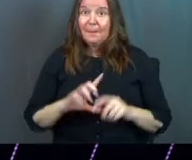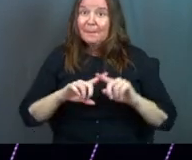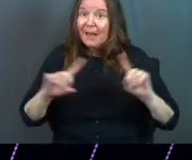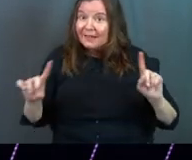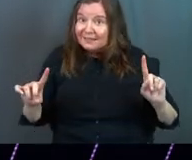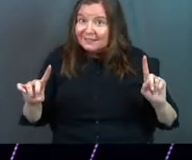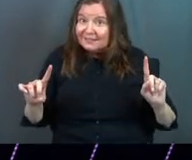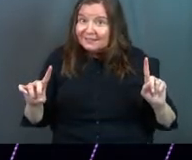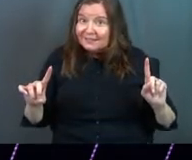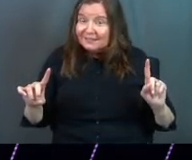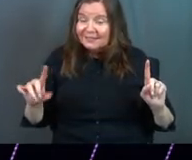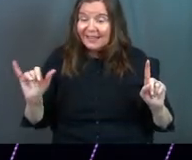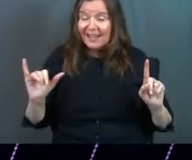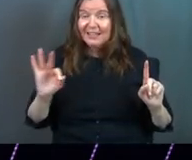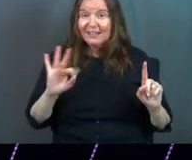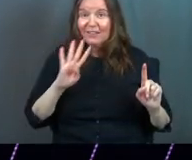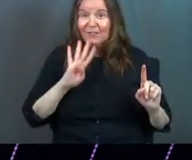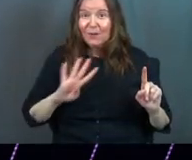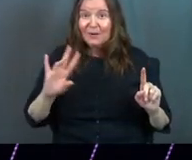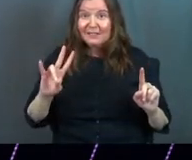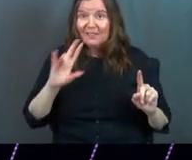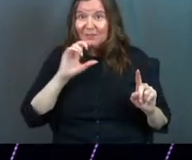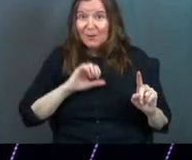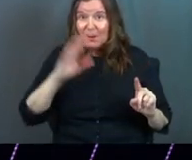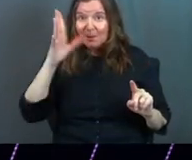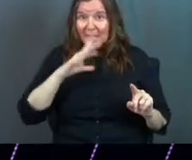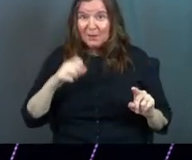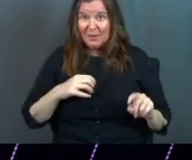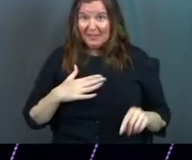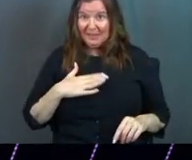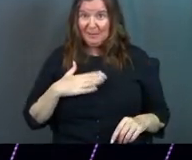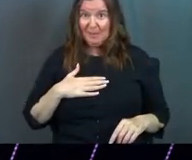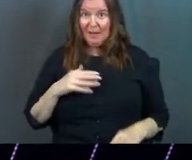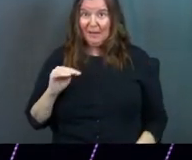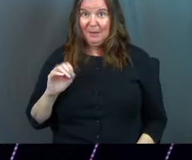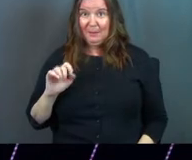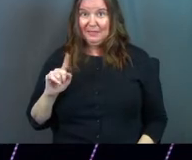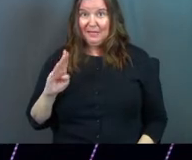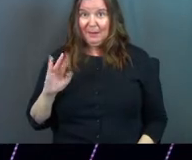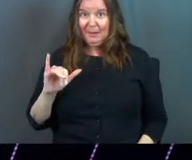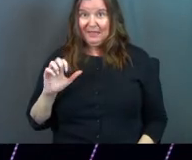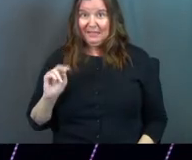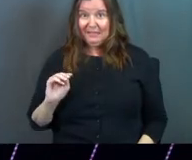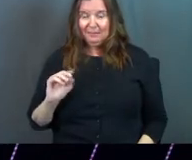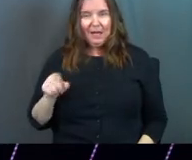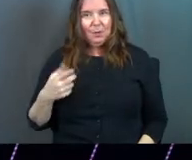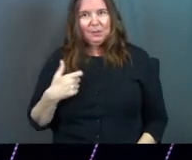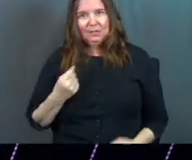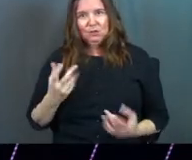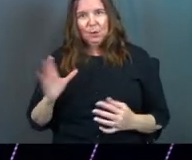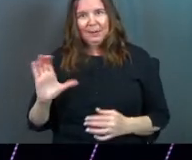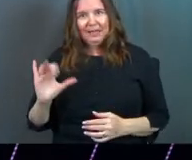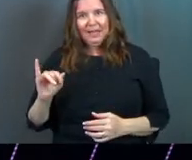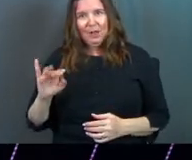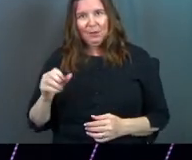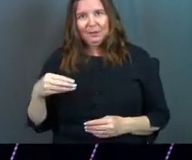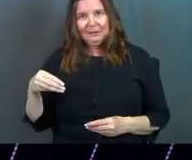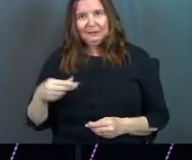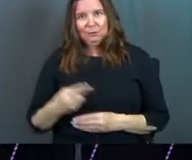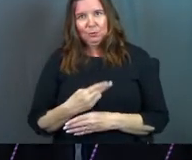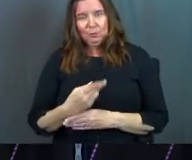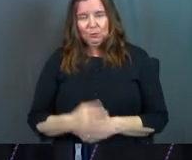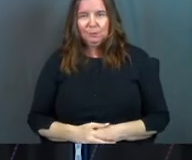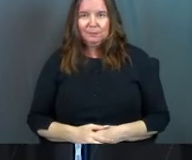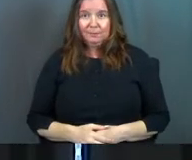But as a 47-year-old man with my metabolism, I only get so many calories to spend.